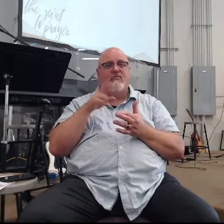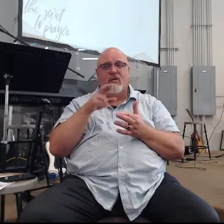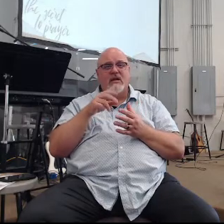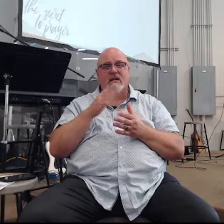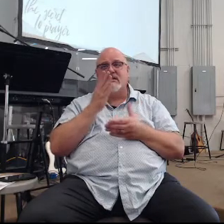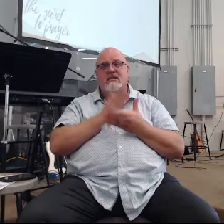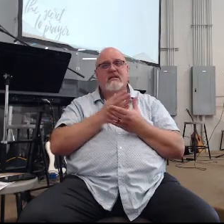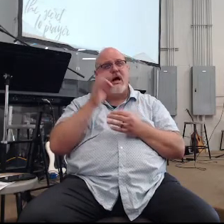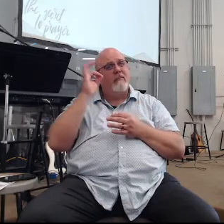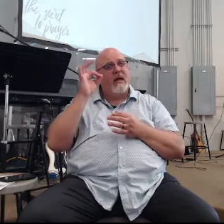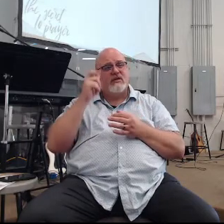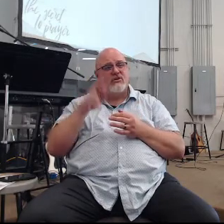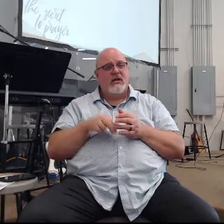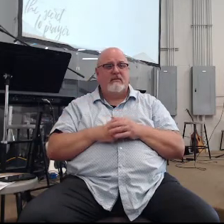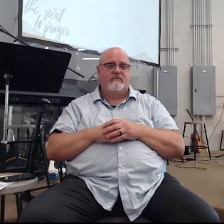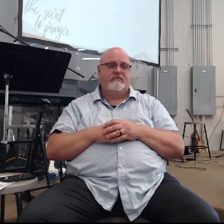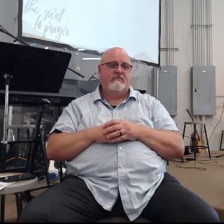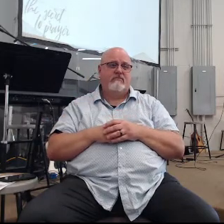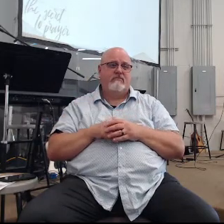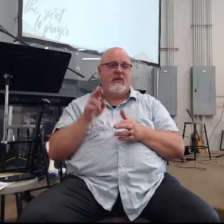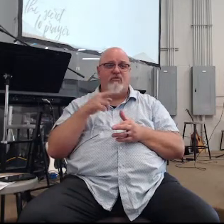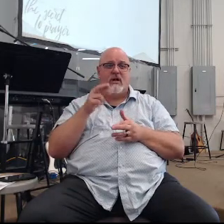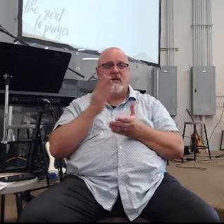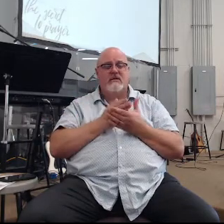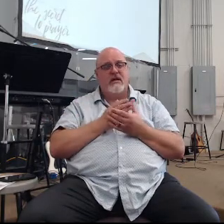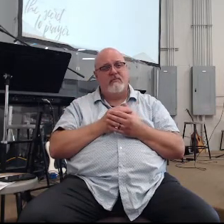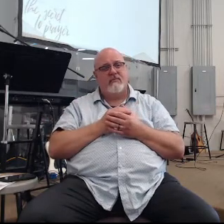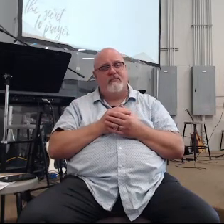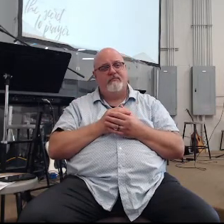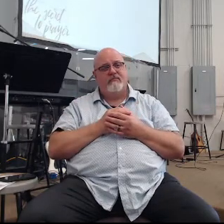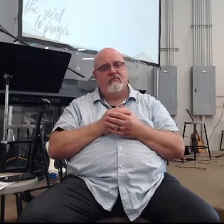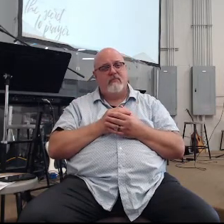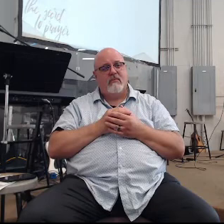my pastorate just like I do